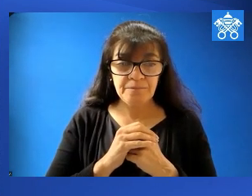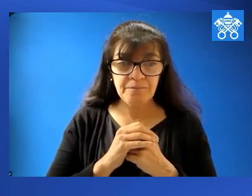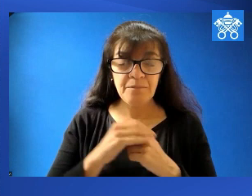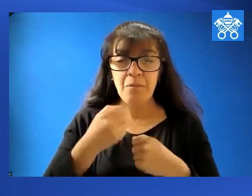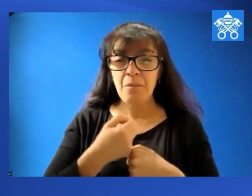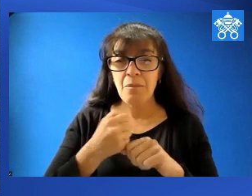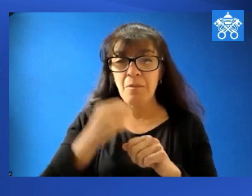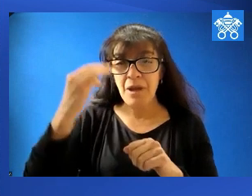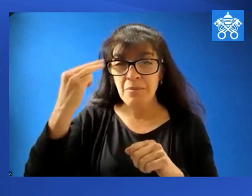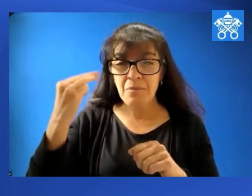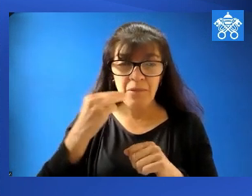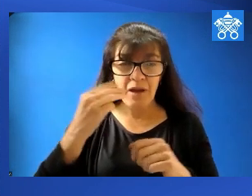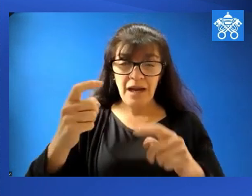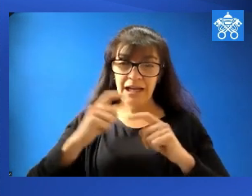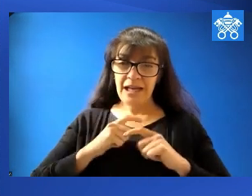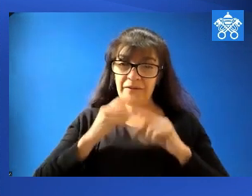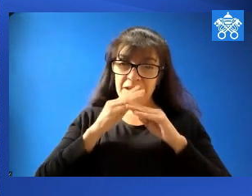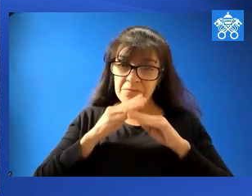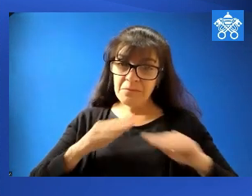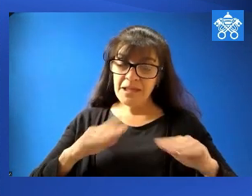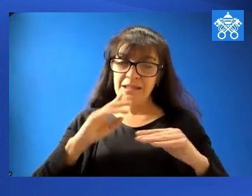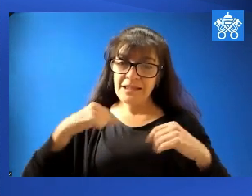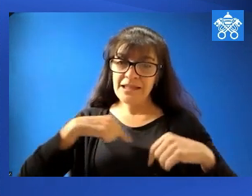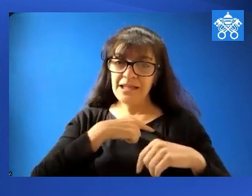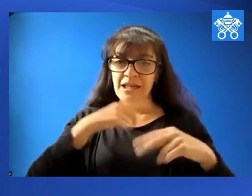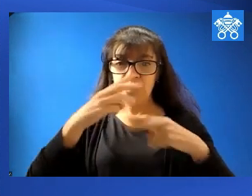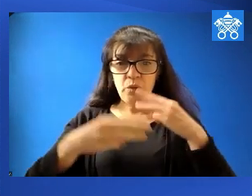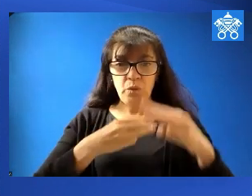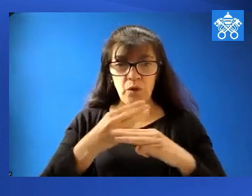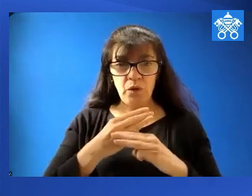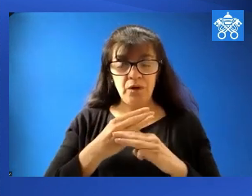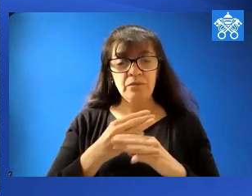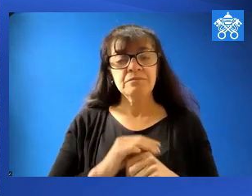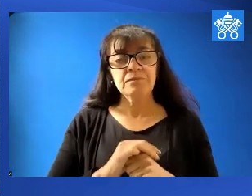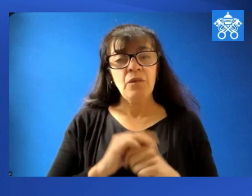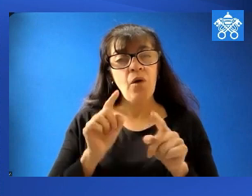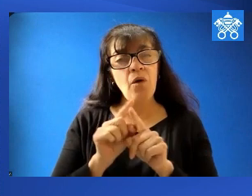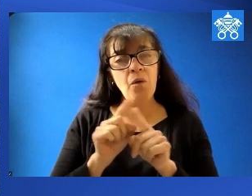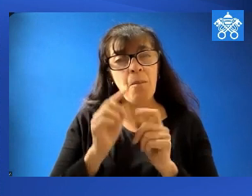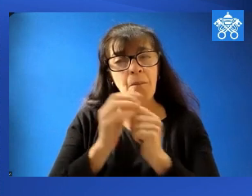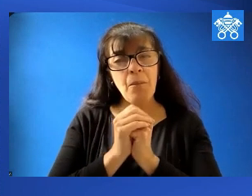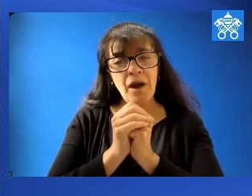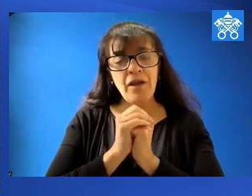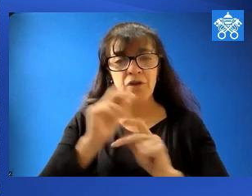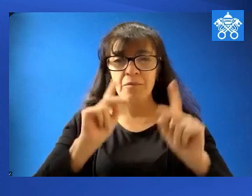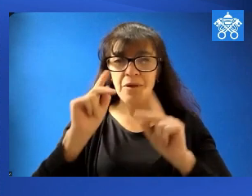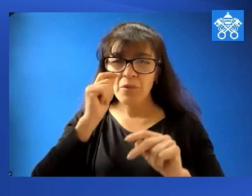And may Mary give us peace in our world. And let's always pray for the people of Ukraine.